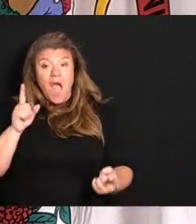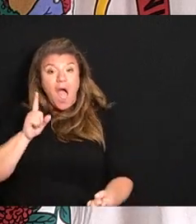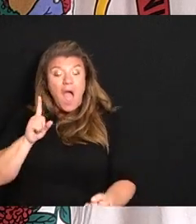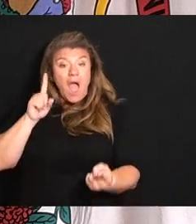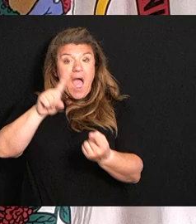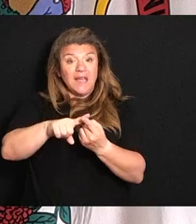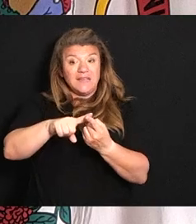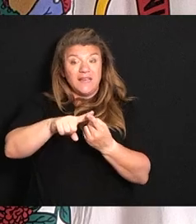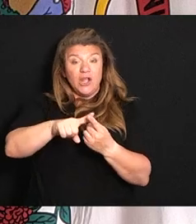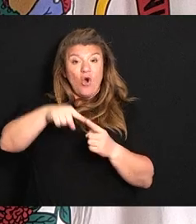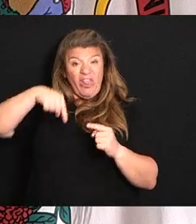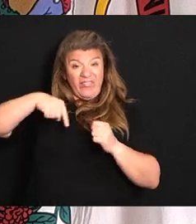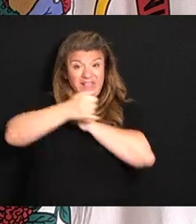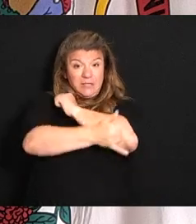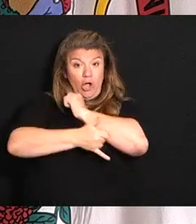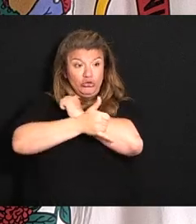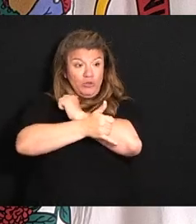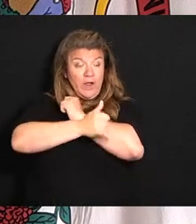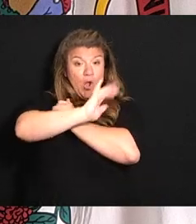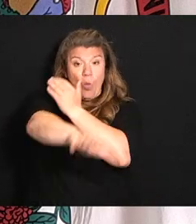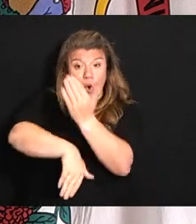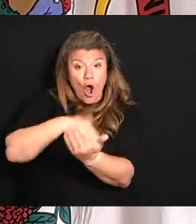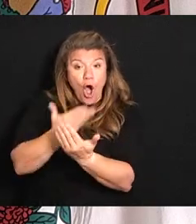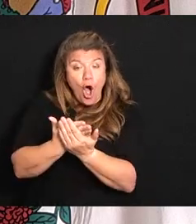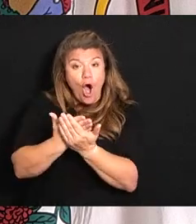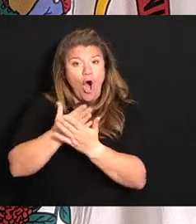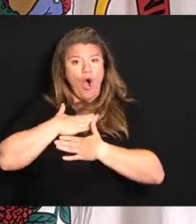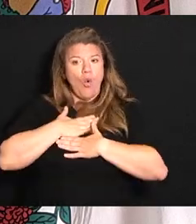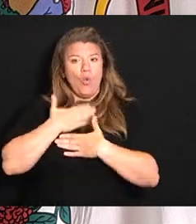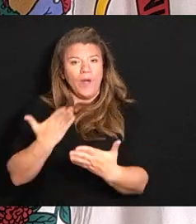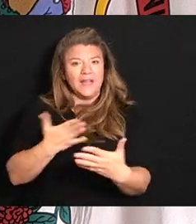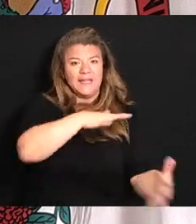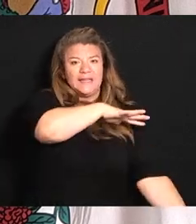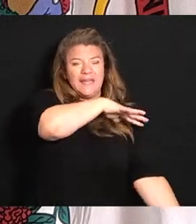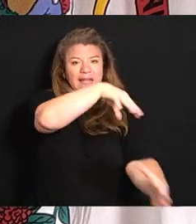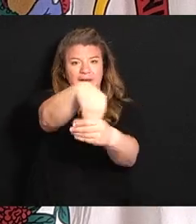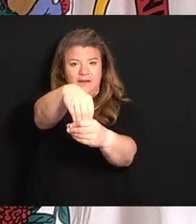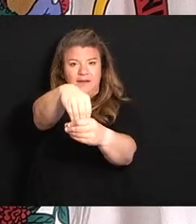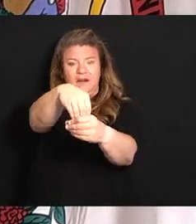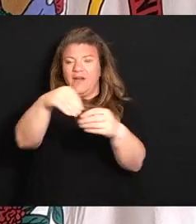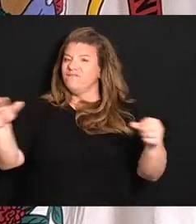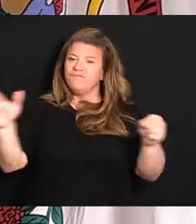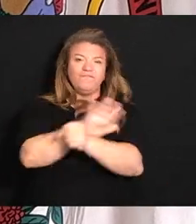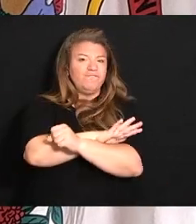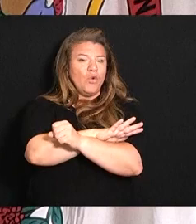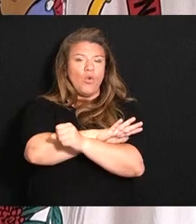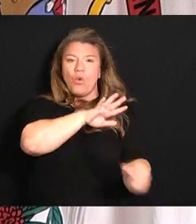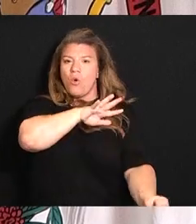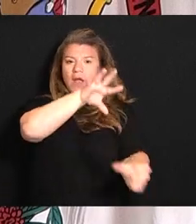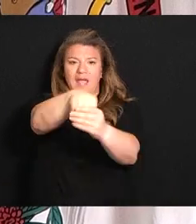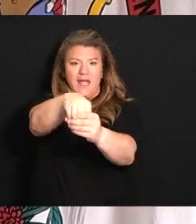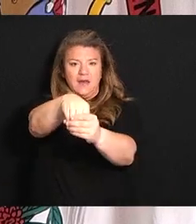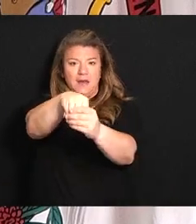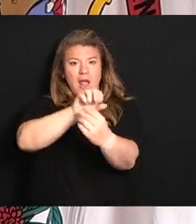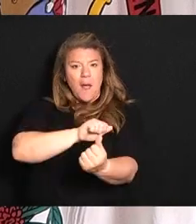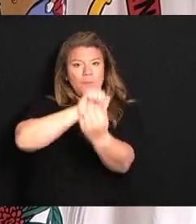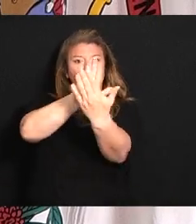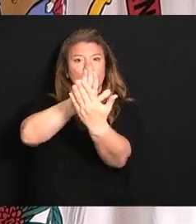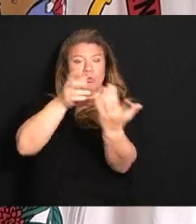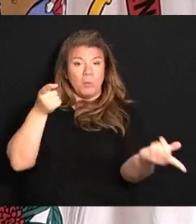in this country to take an all-in, all-comprehensive approach to what's going on